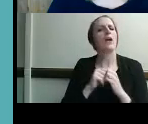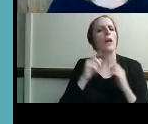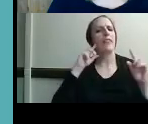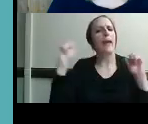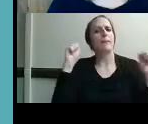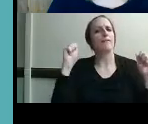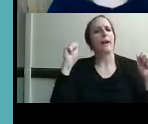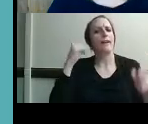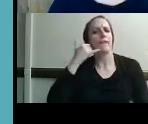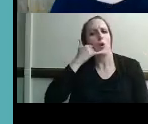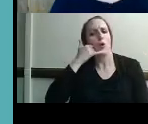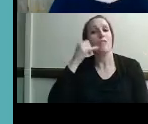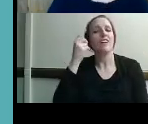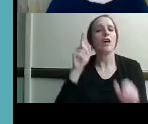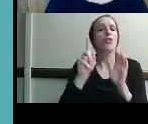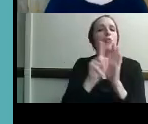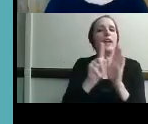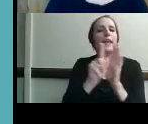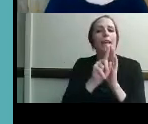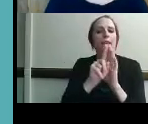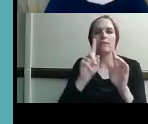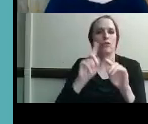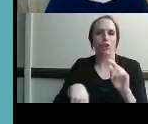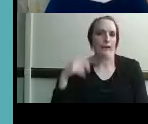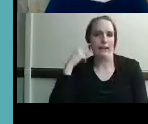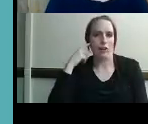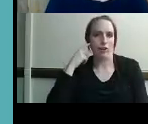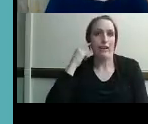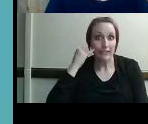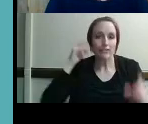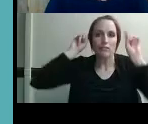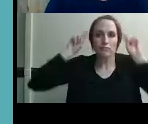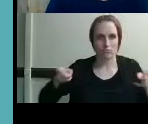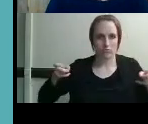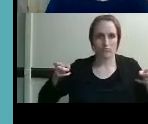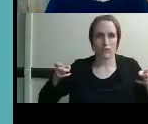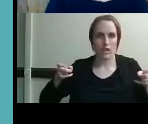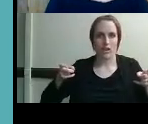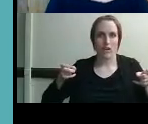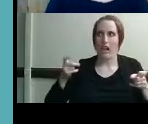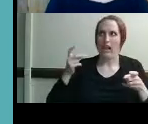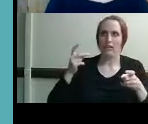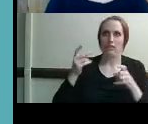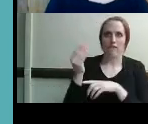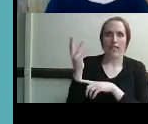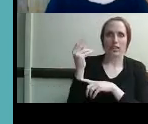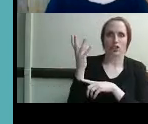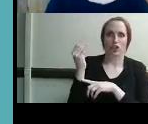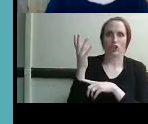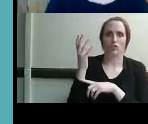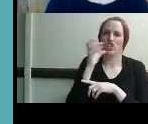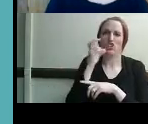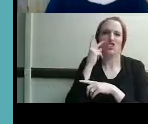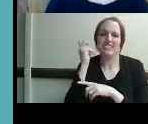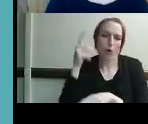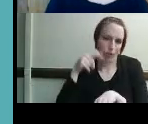couldn't hear it ringing without her hearing aids and she wouldn't be able to see the flashing ringer consistently what we